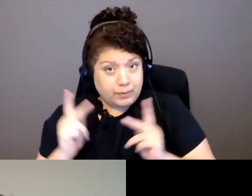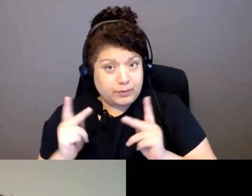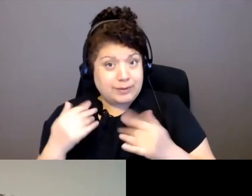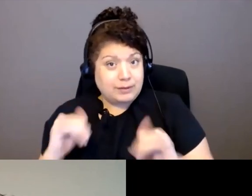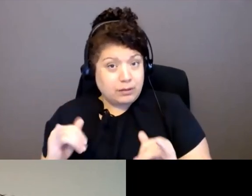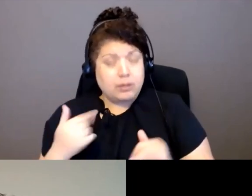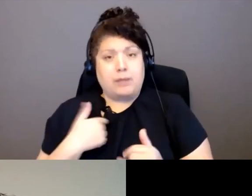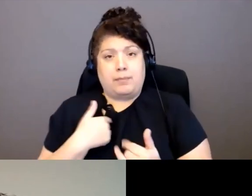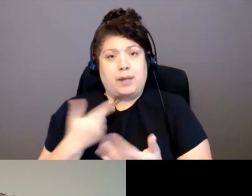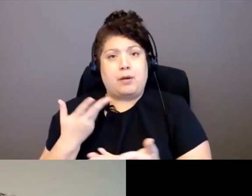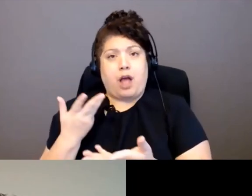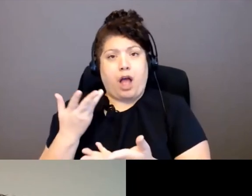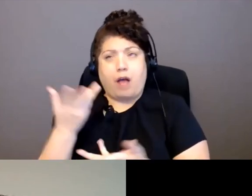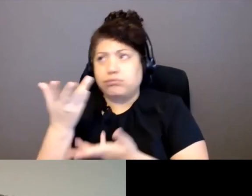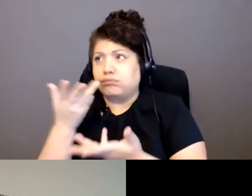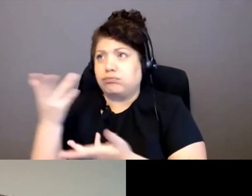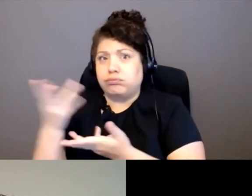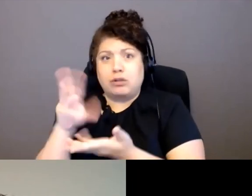from them.